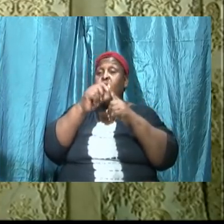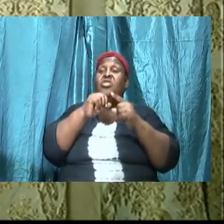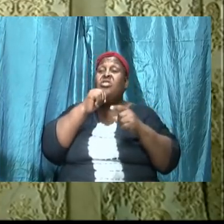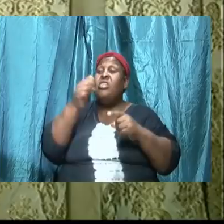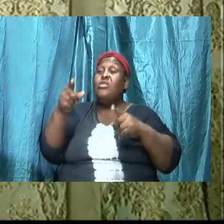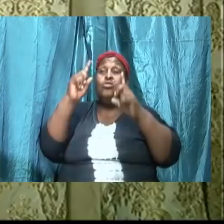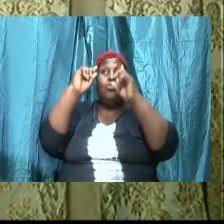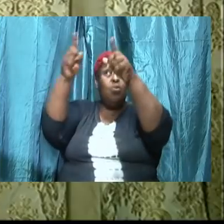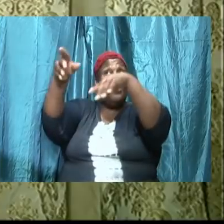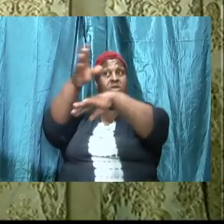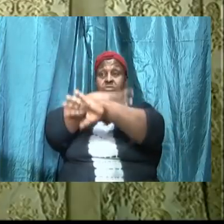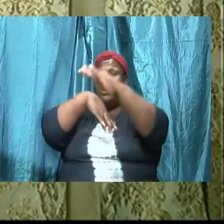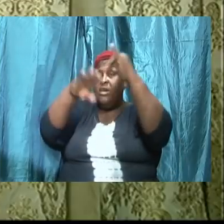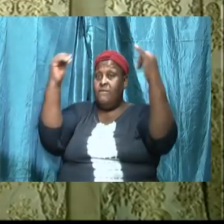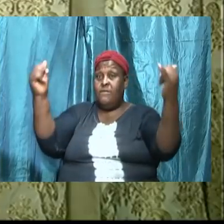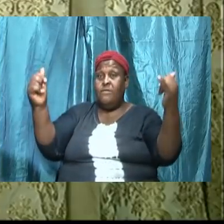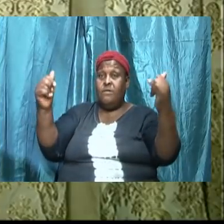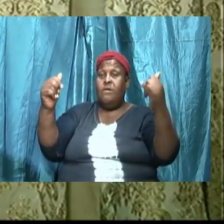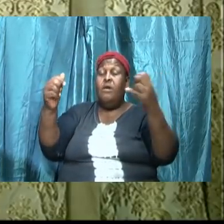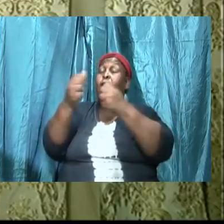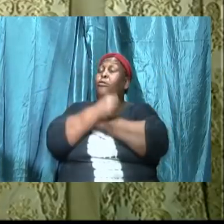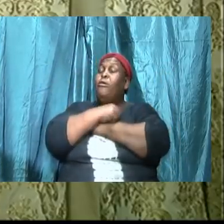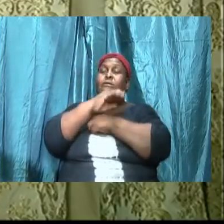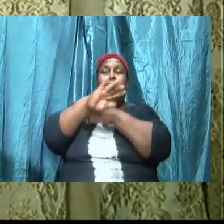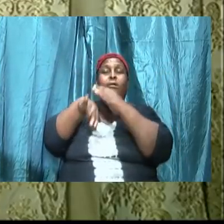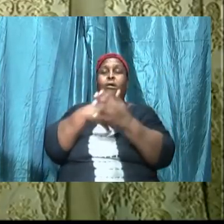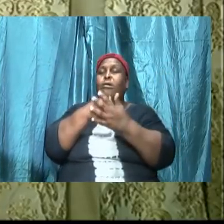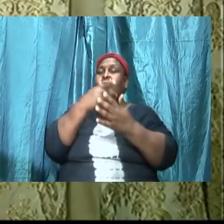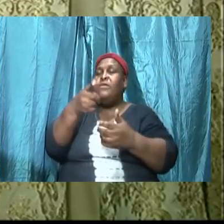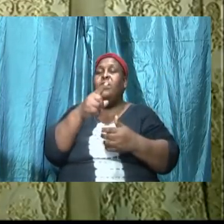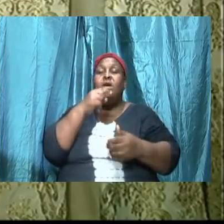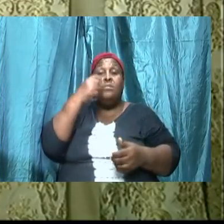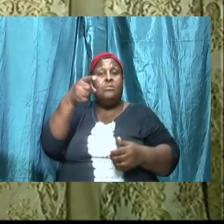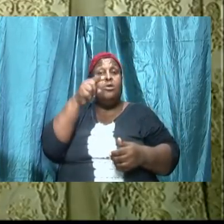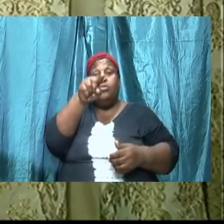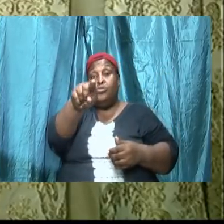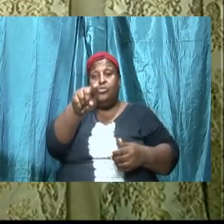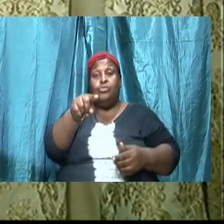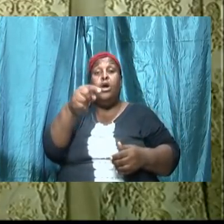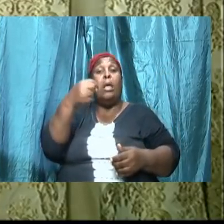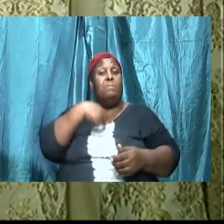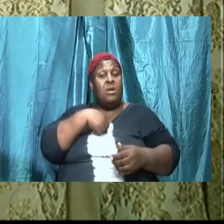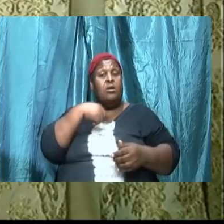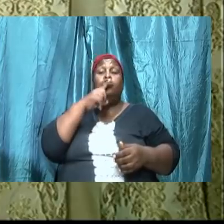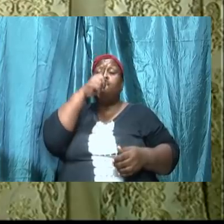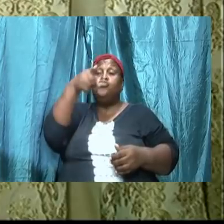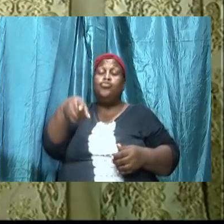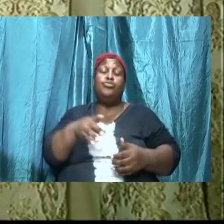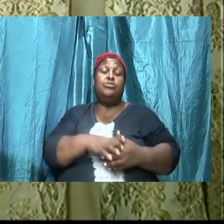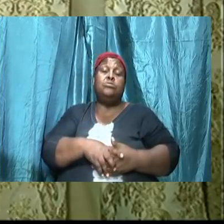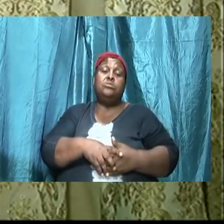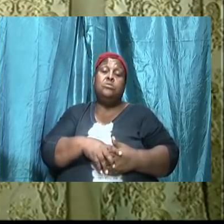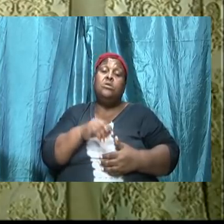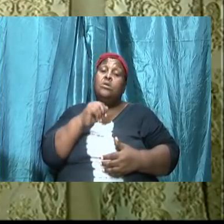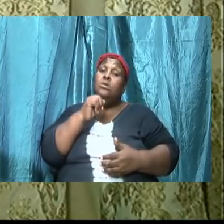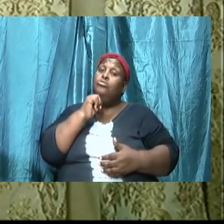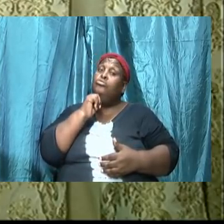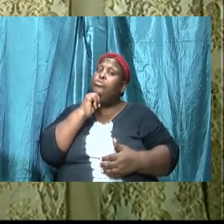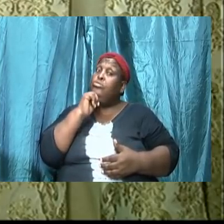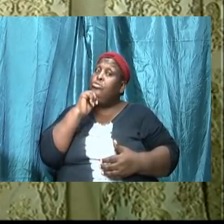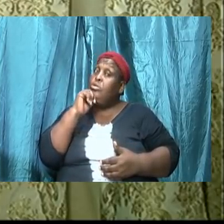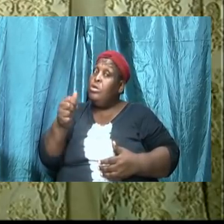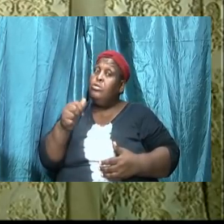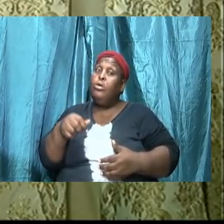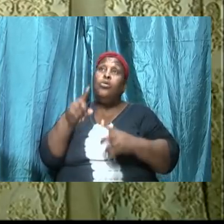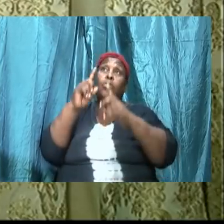it I love all of you but I am going to tell you the truth you are not going to make it you